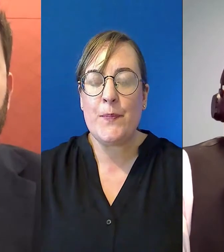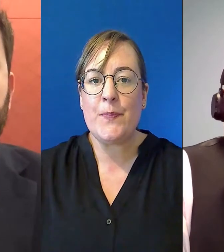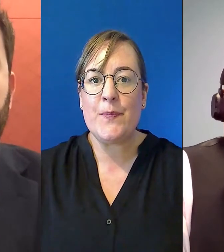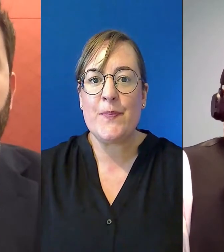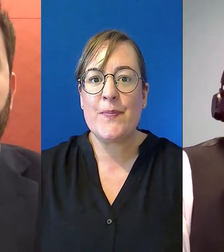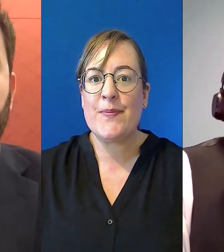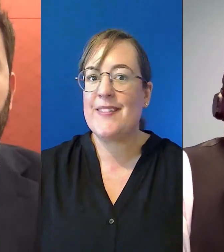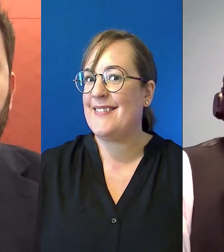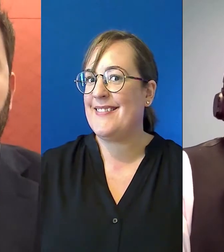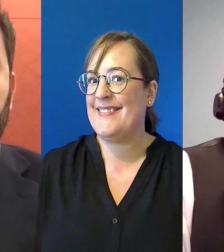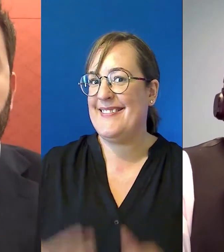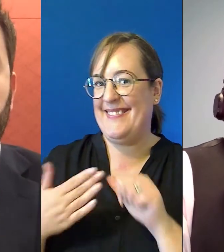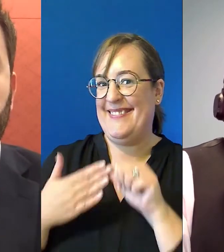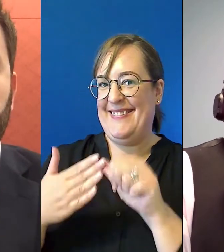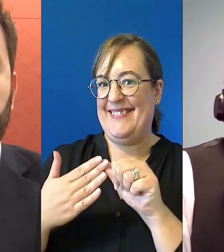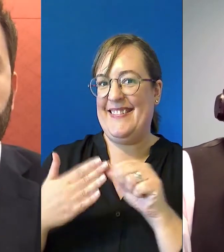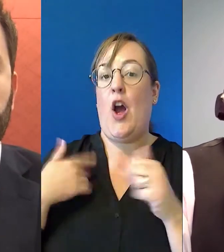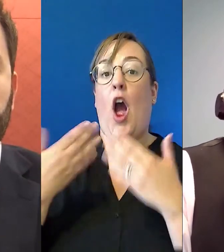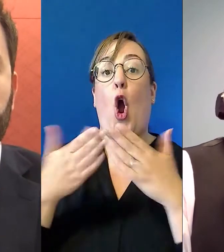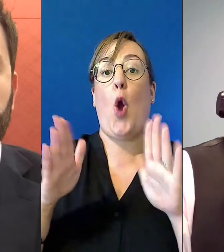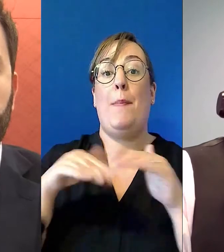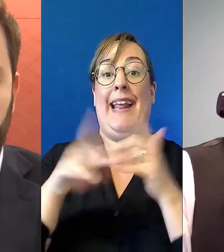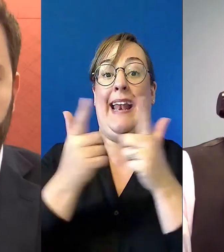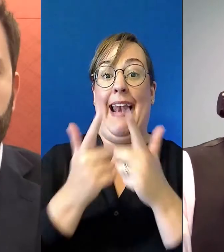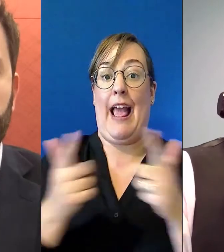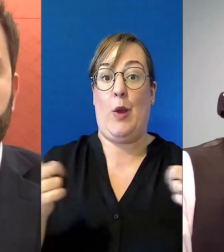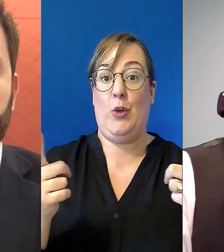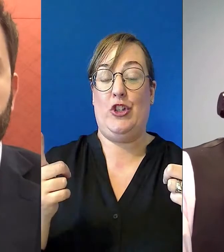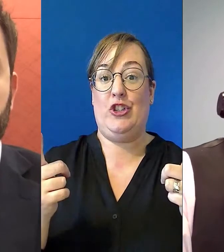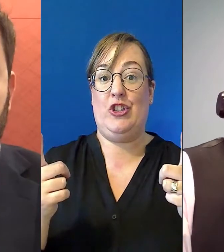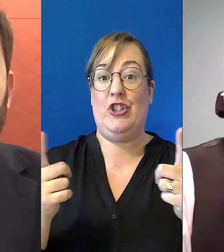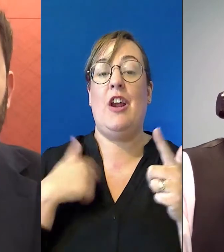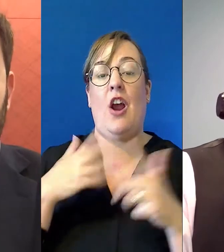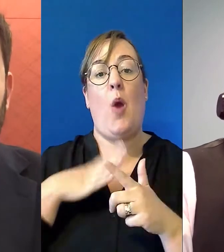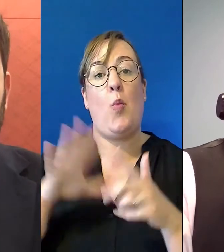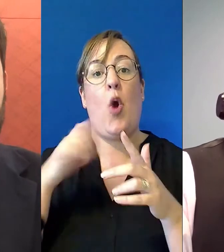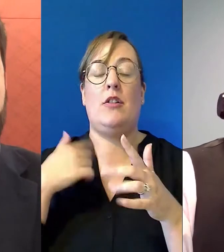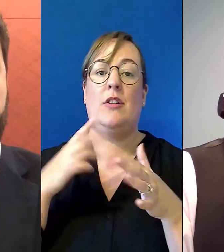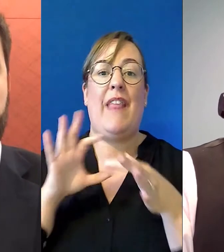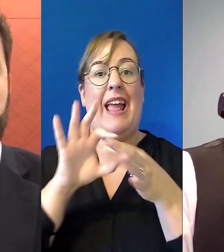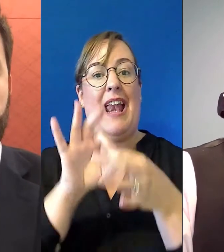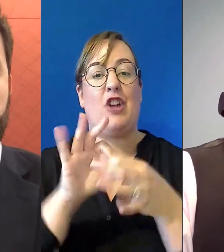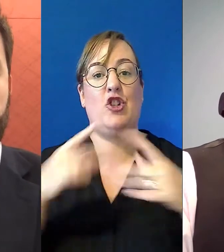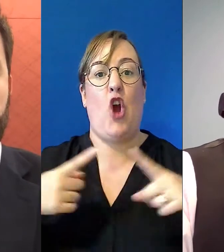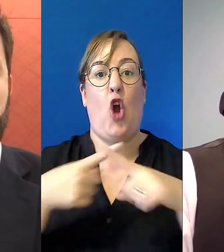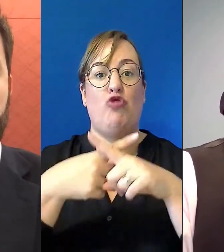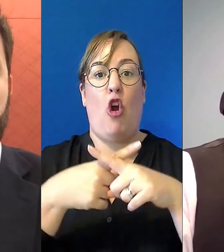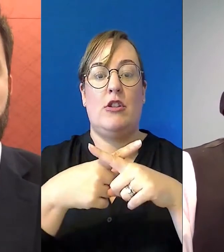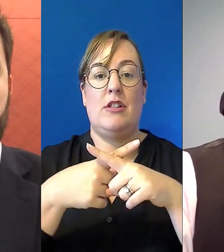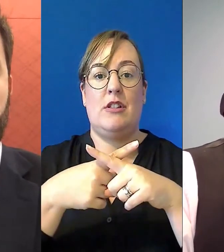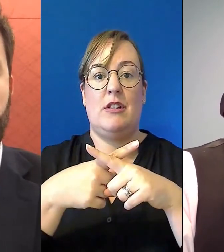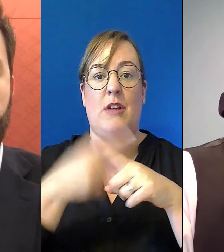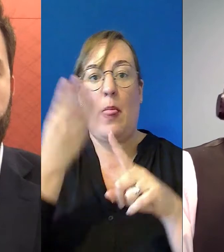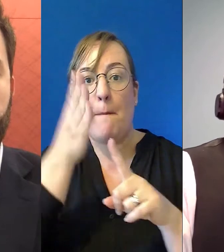Just let me open in language because without the connection across borders and the correct connection across